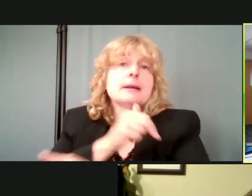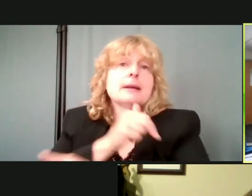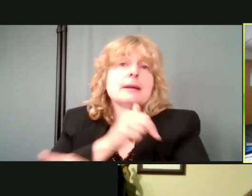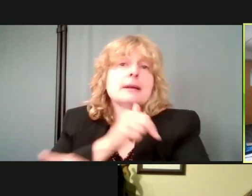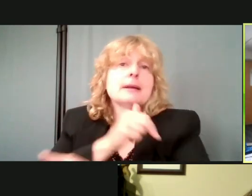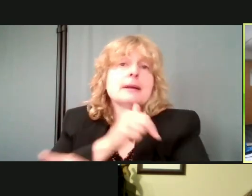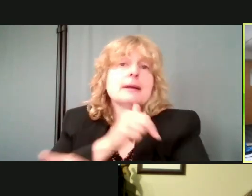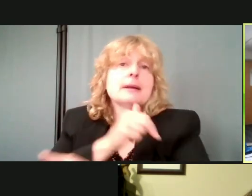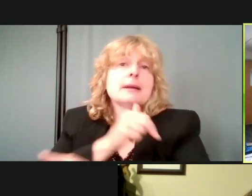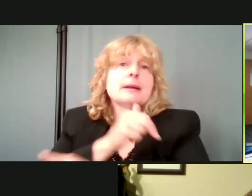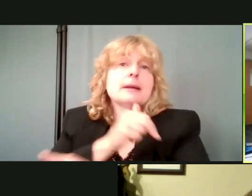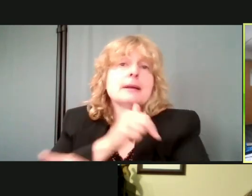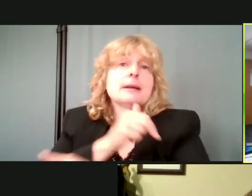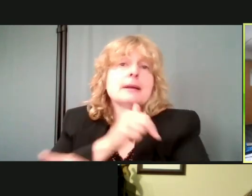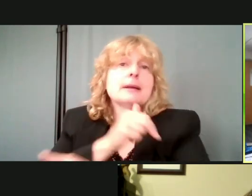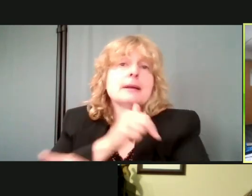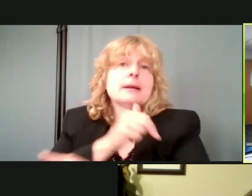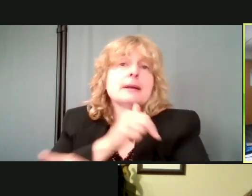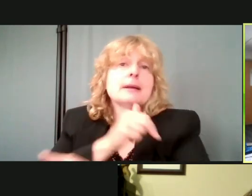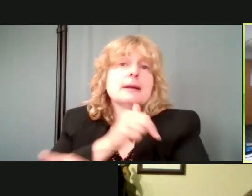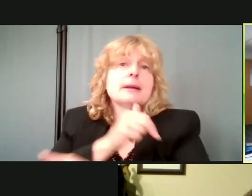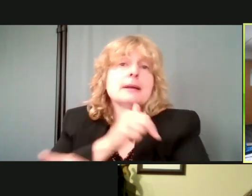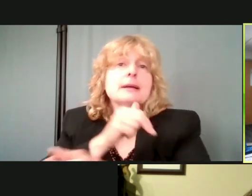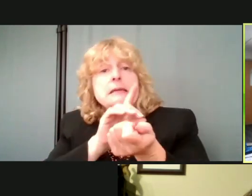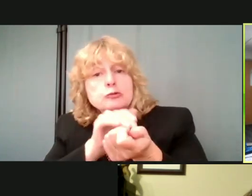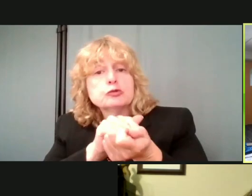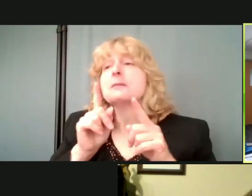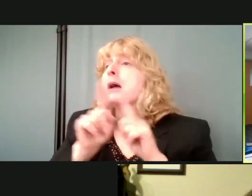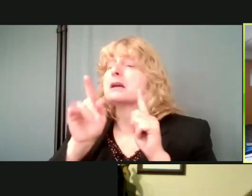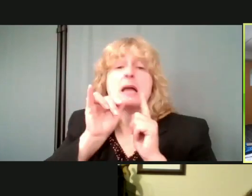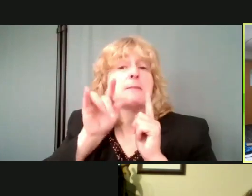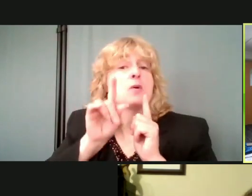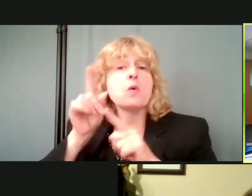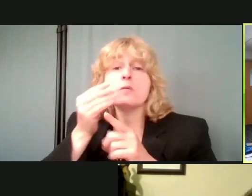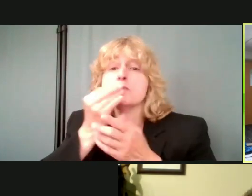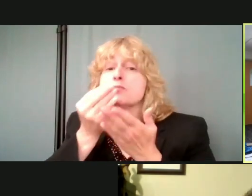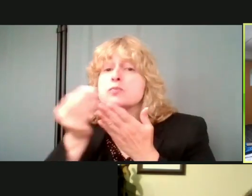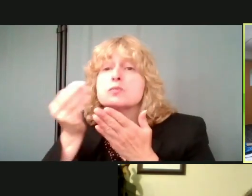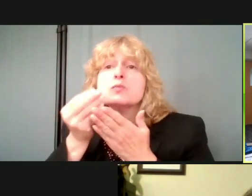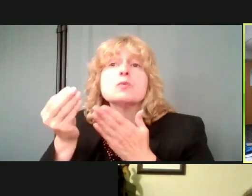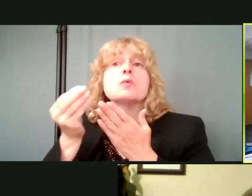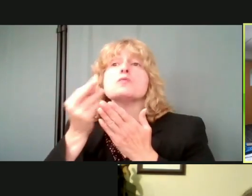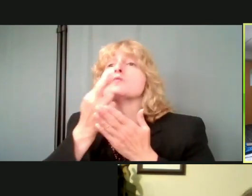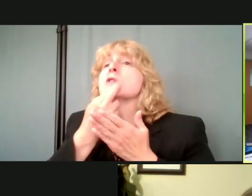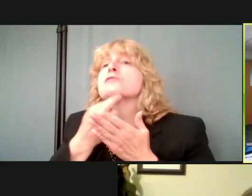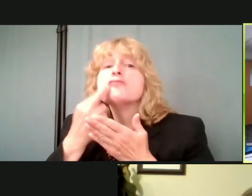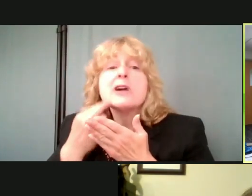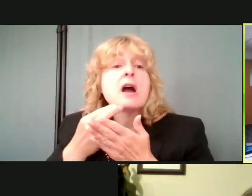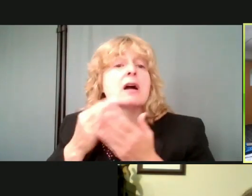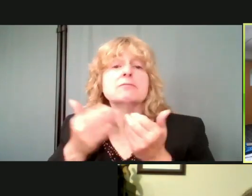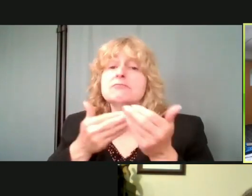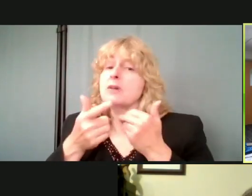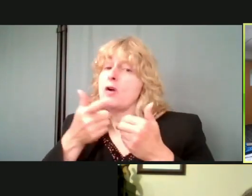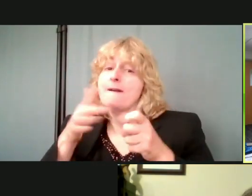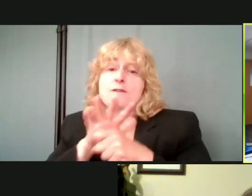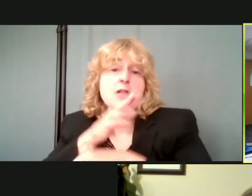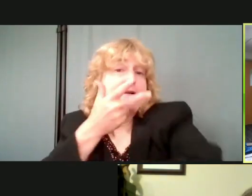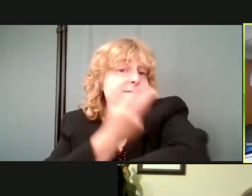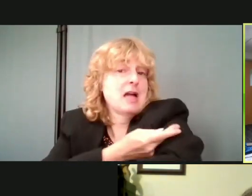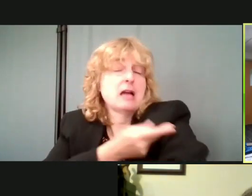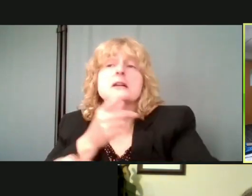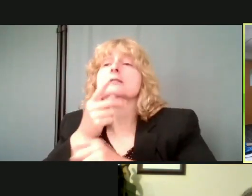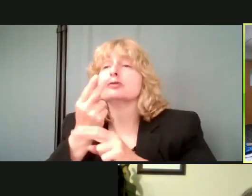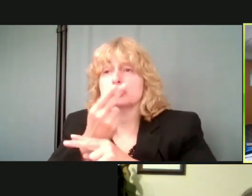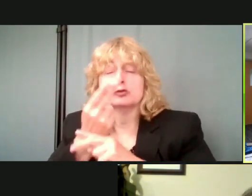fully vaccinated, that, um, that, that you do, that you do wear a mask. Um, you know, even though a lot of places aren't requiring it